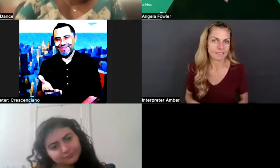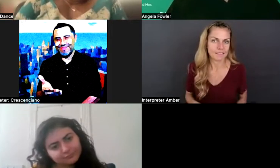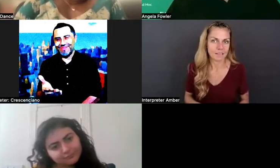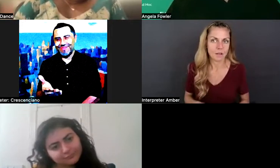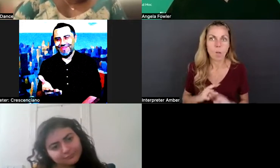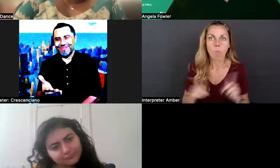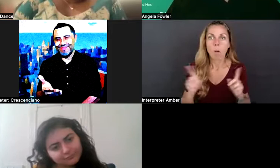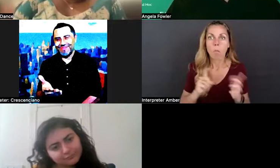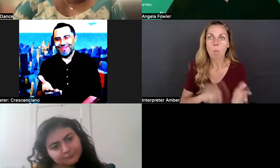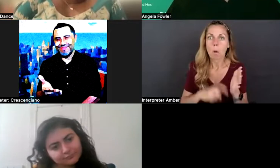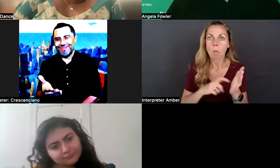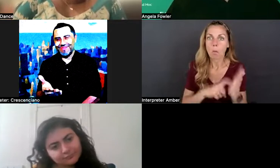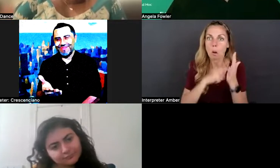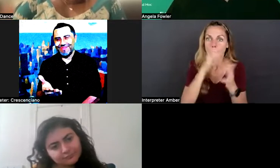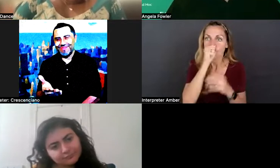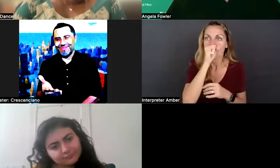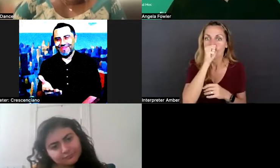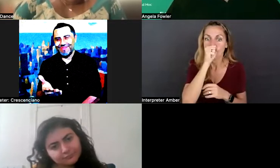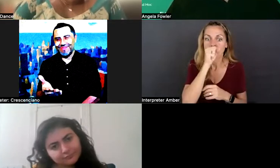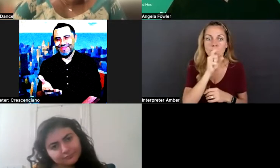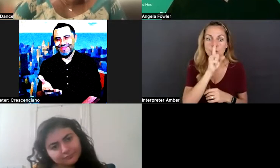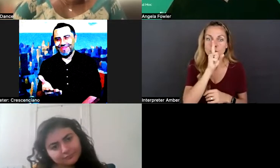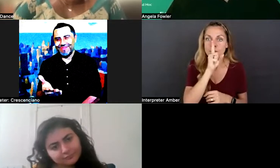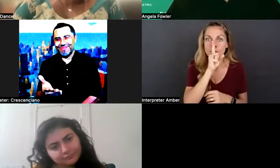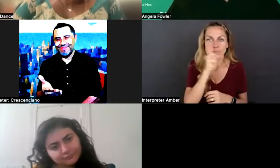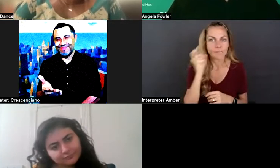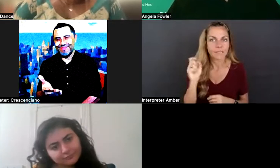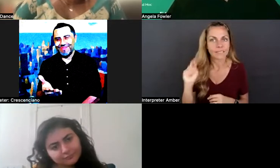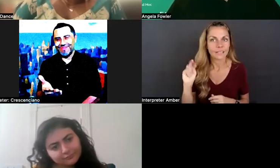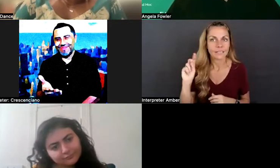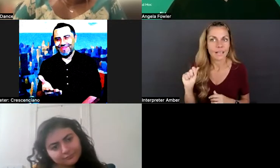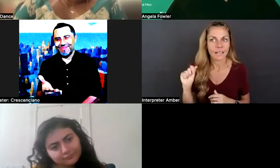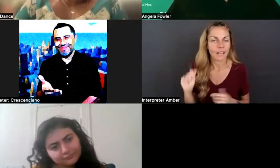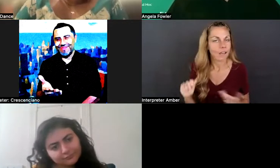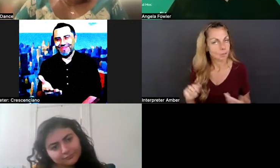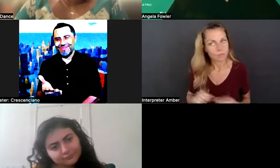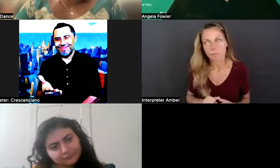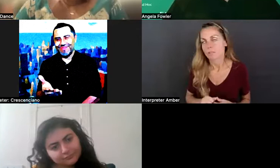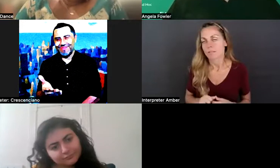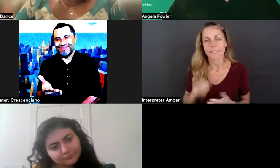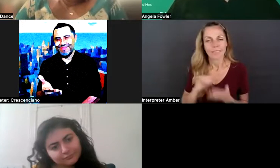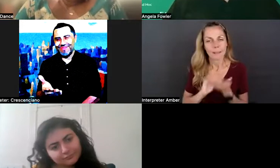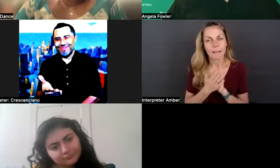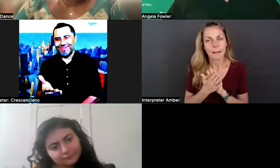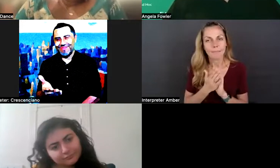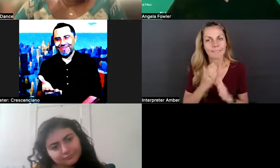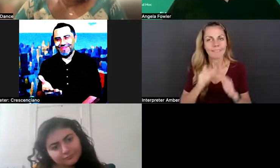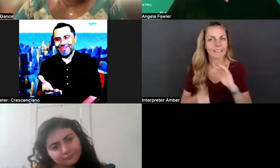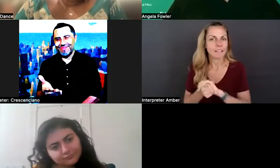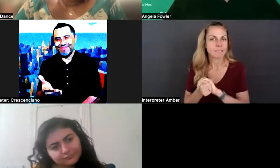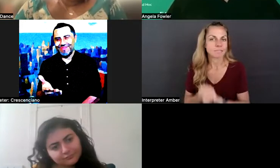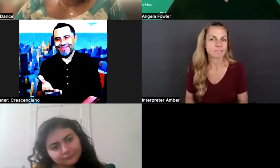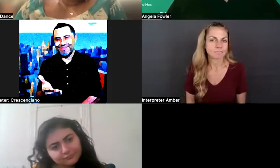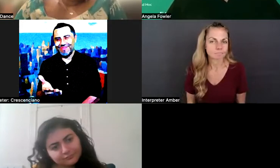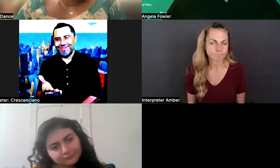and they're swept under the rug through non-disclosures, these things remain hidden. So I'm, I'm